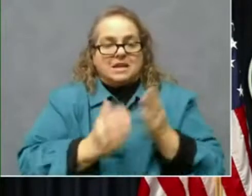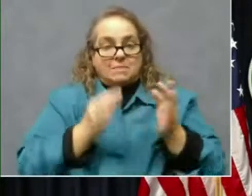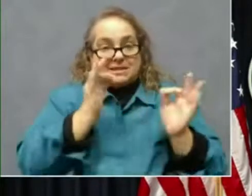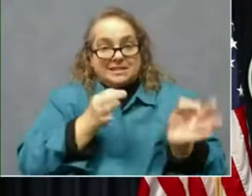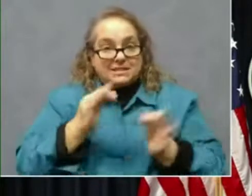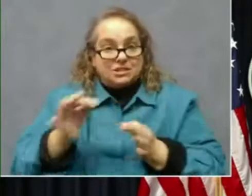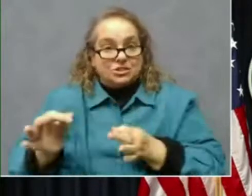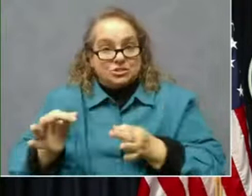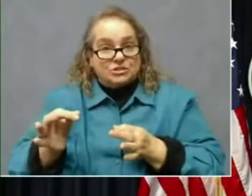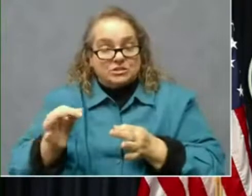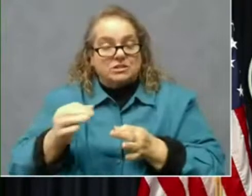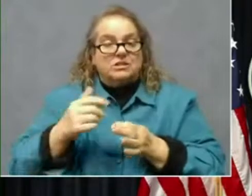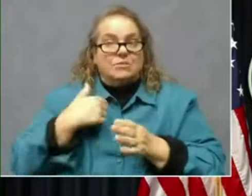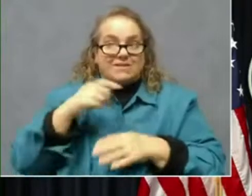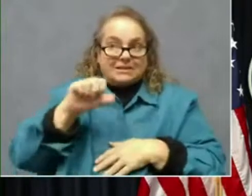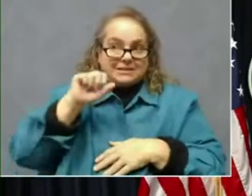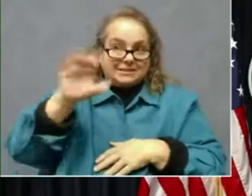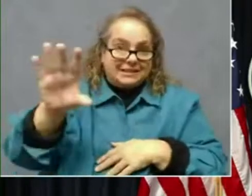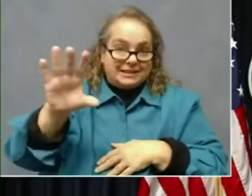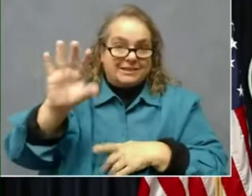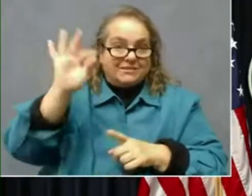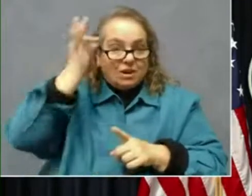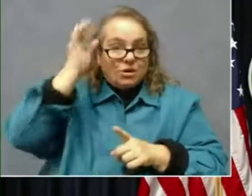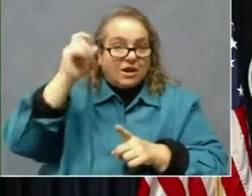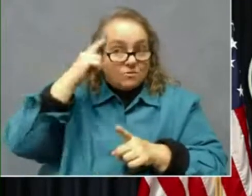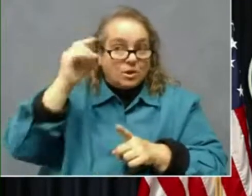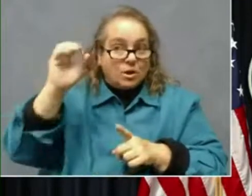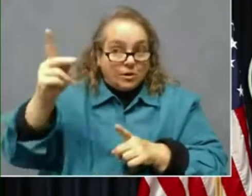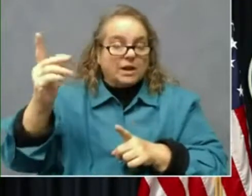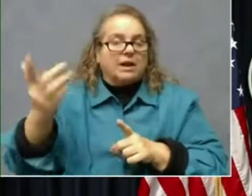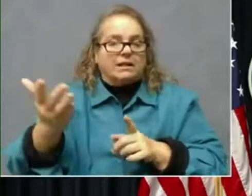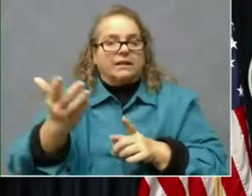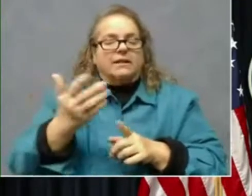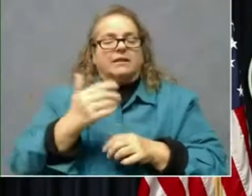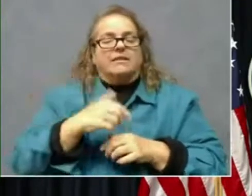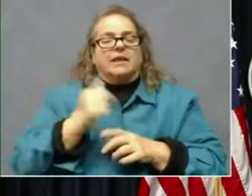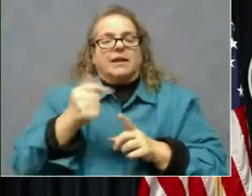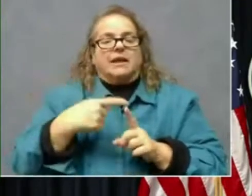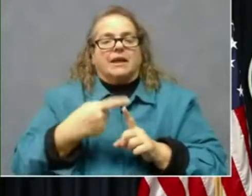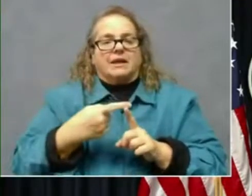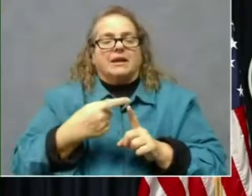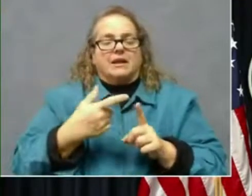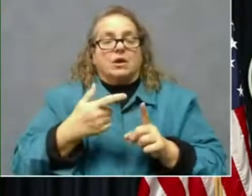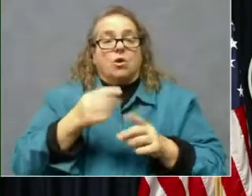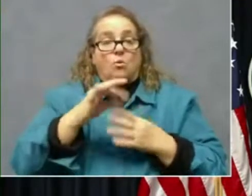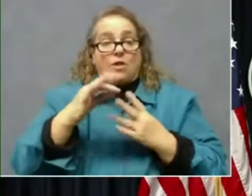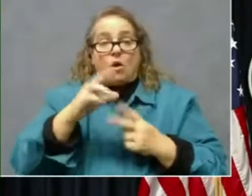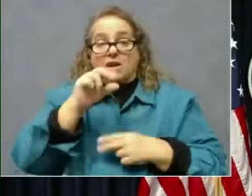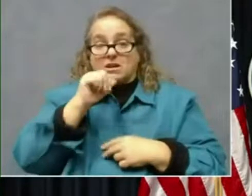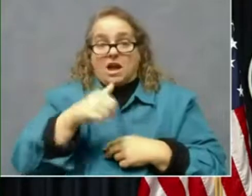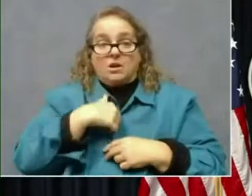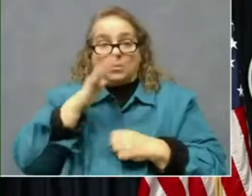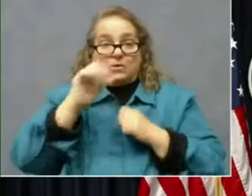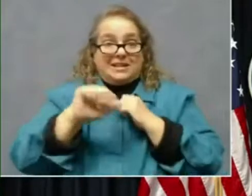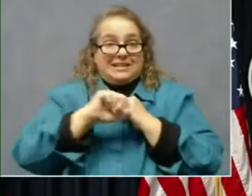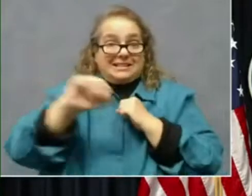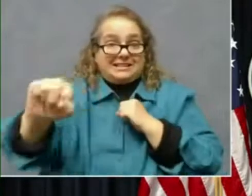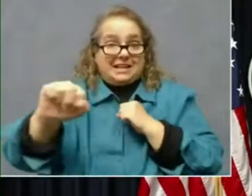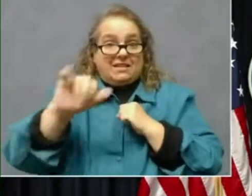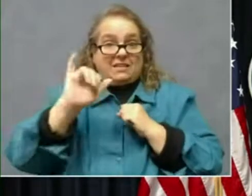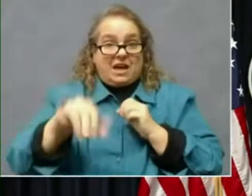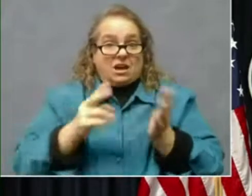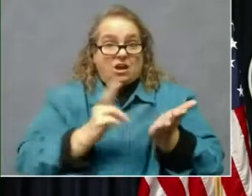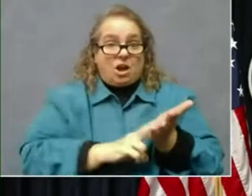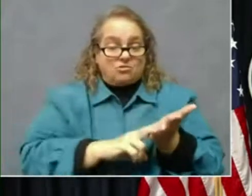forward to appeal. Whether or not we extend the contract is a conversation we want to have with the legislature